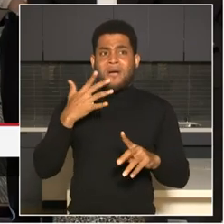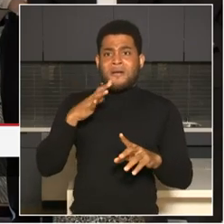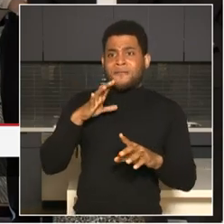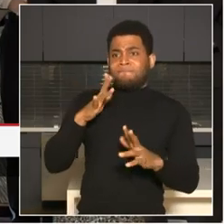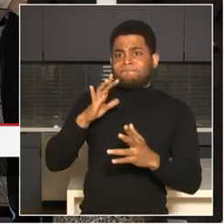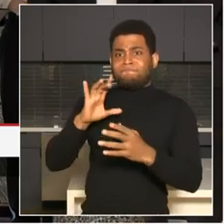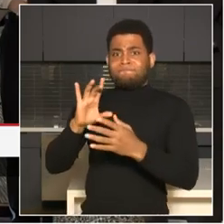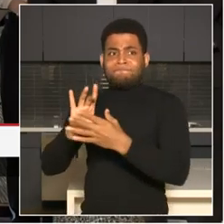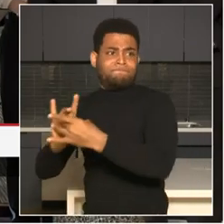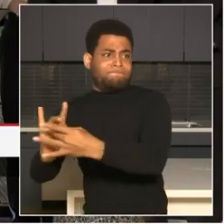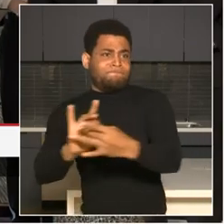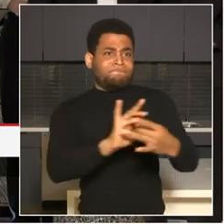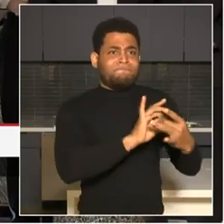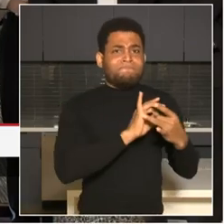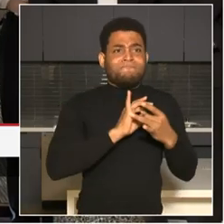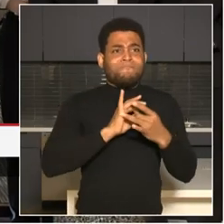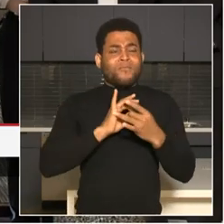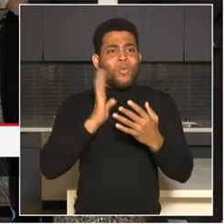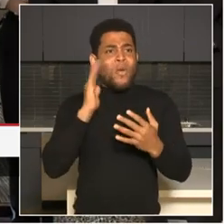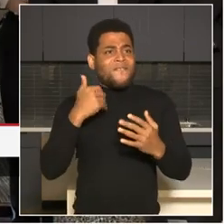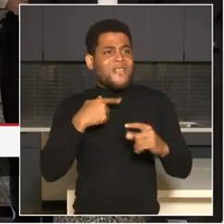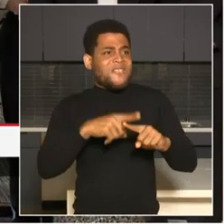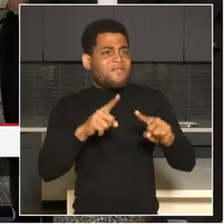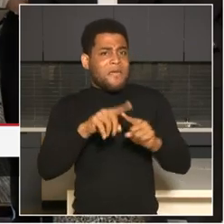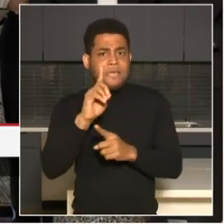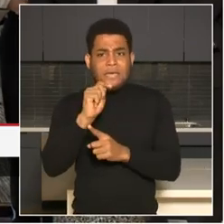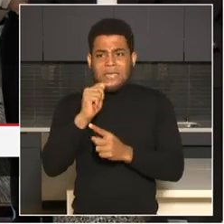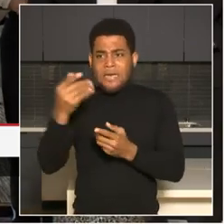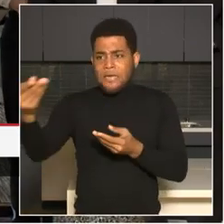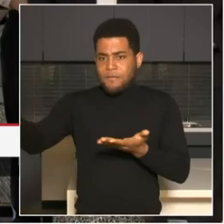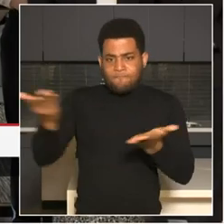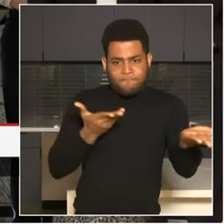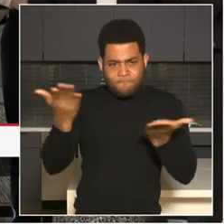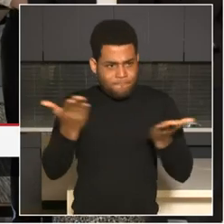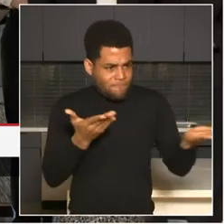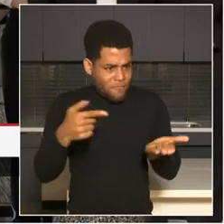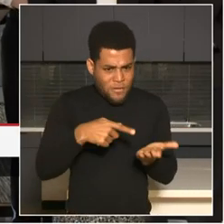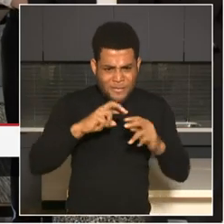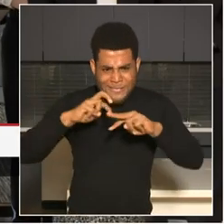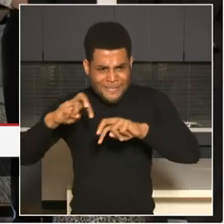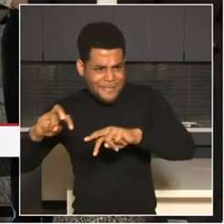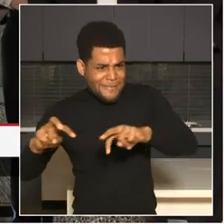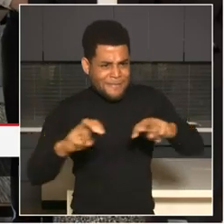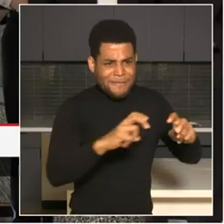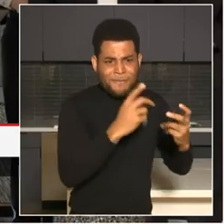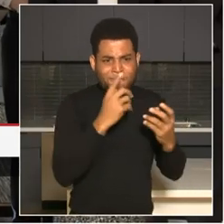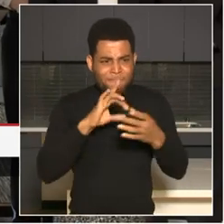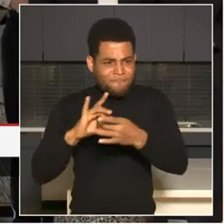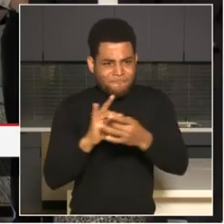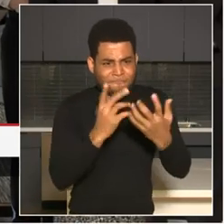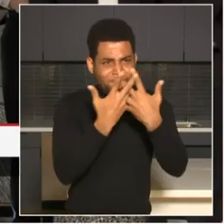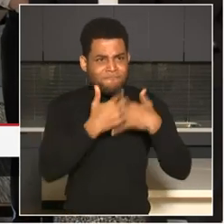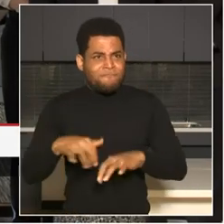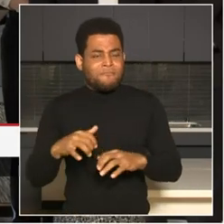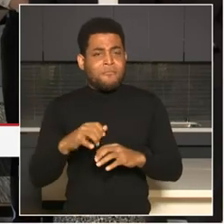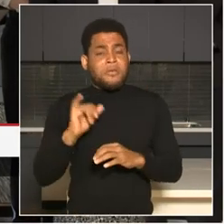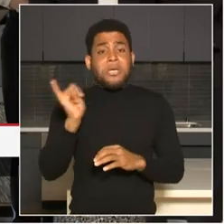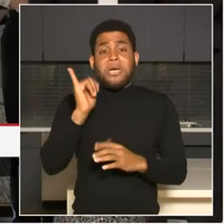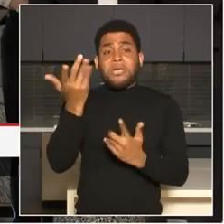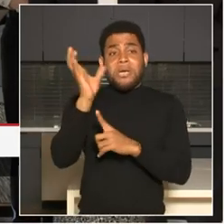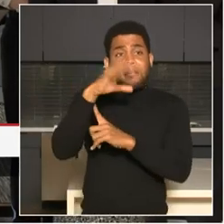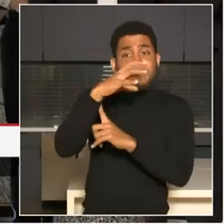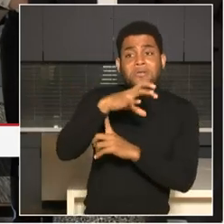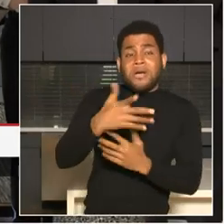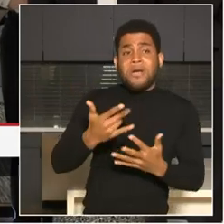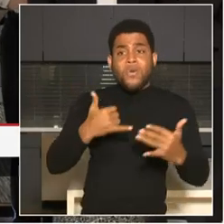data from various sources, including CCTV cameras, emergency calls, and other technology products. Our ultimate goal